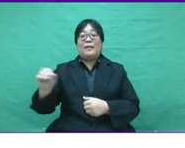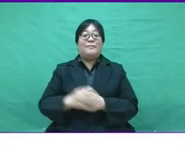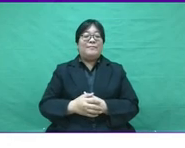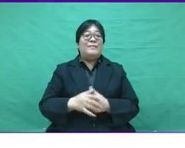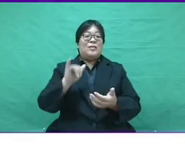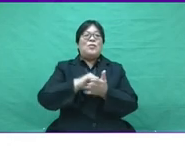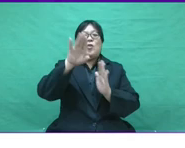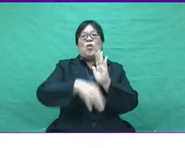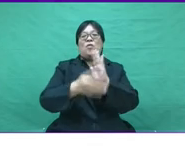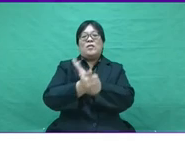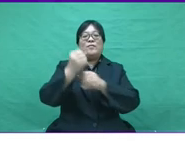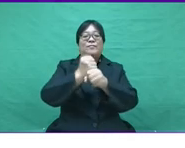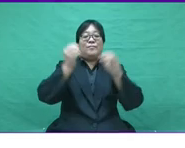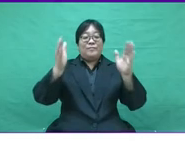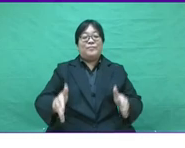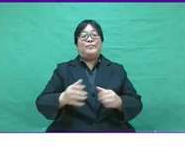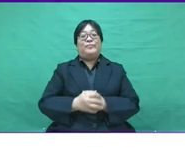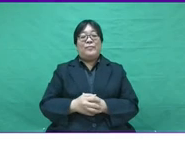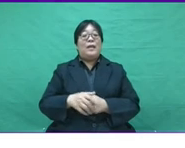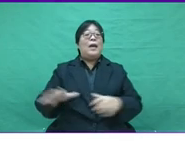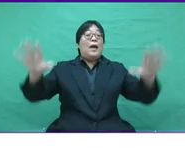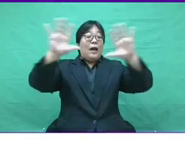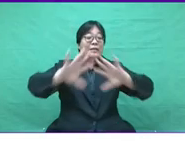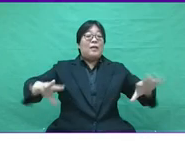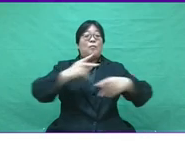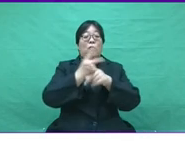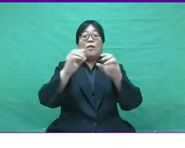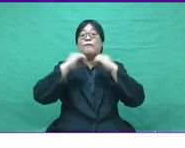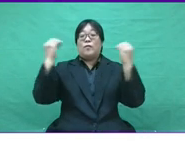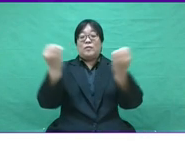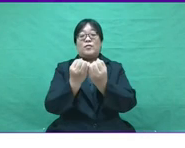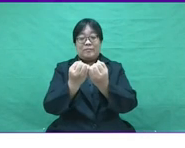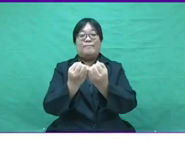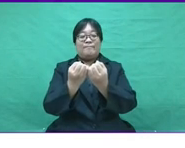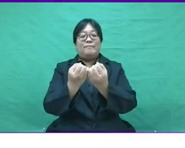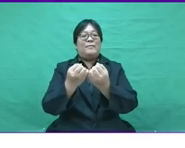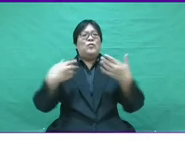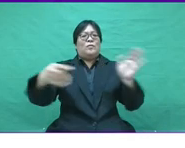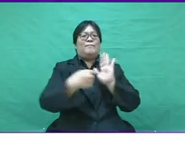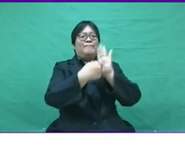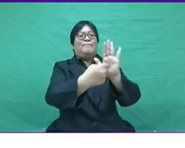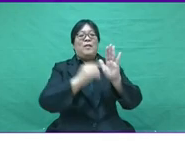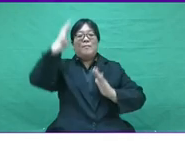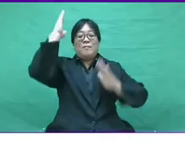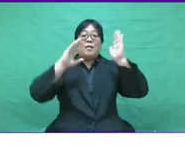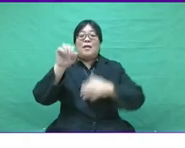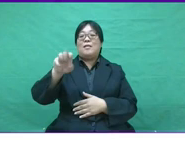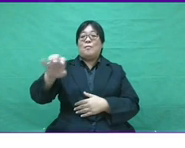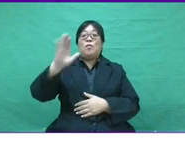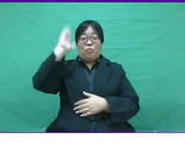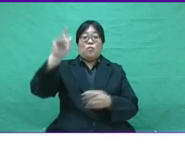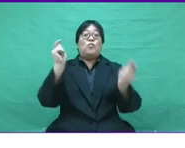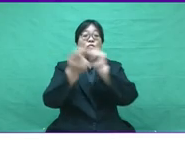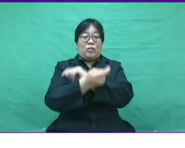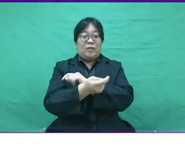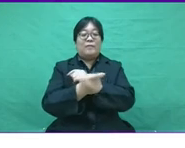roles. And 30% is low skilled workers. The ASEAN Productivity Organization